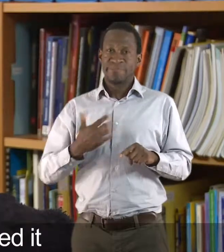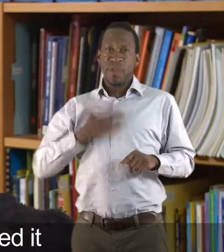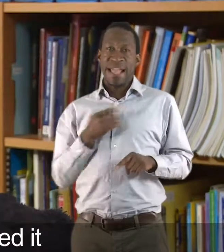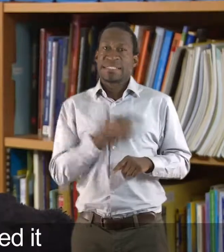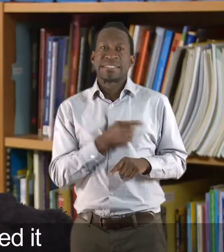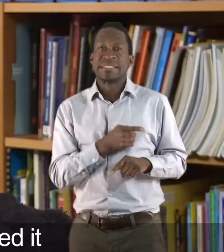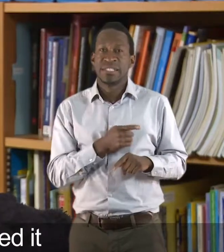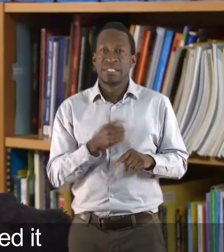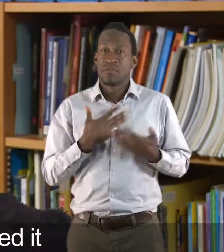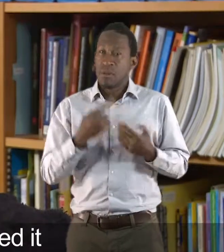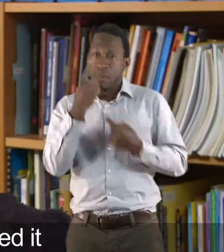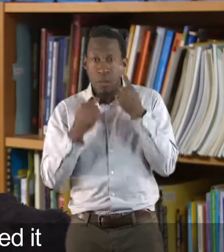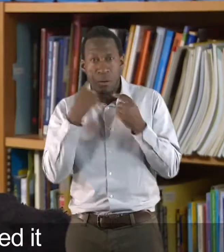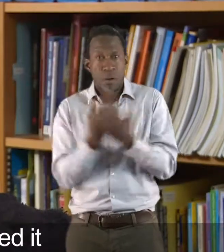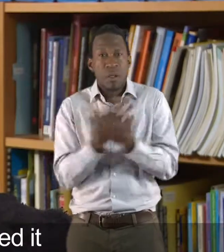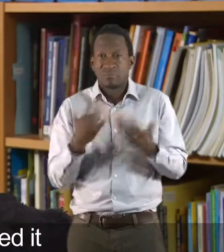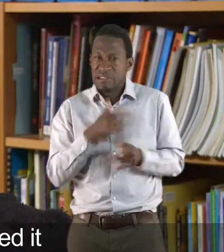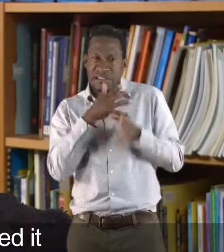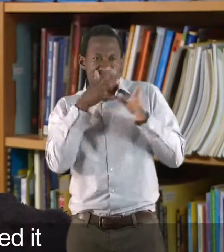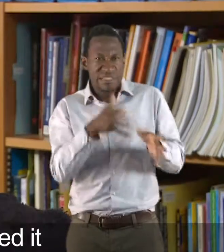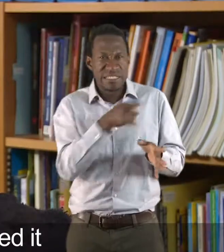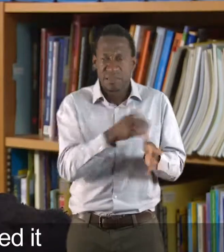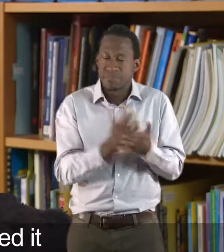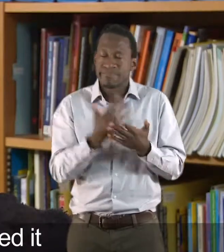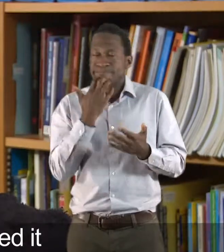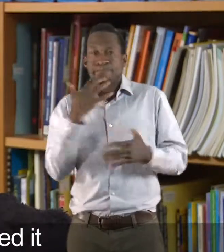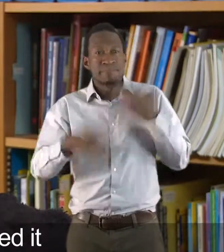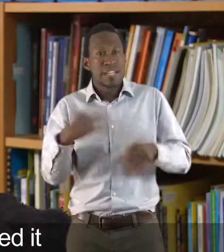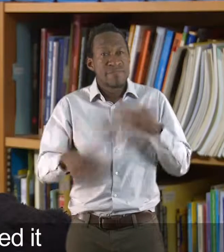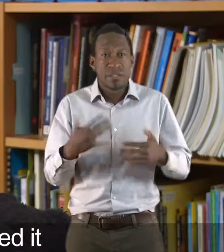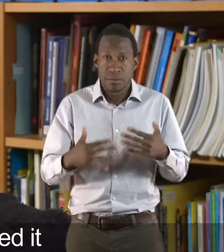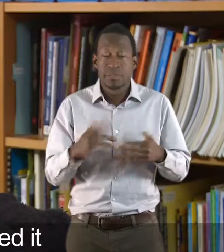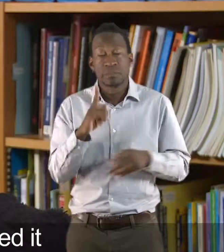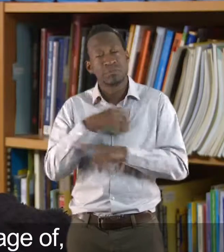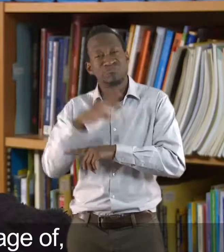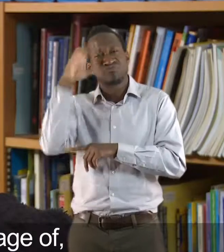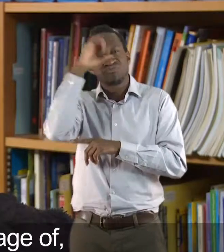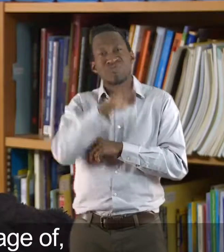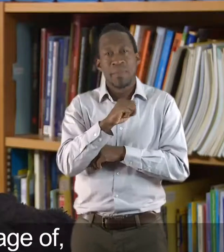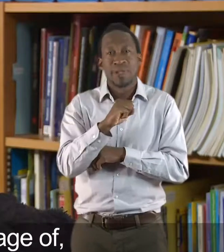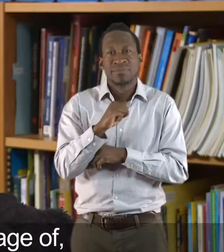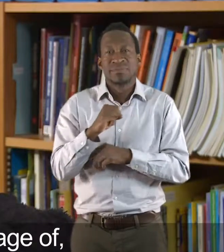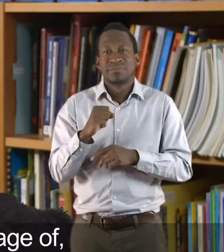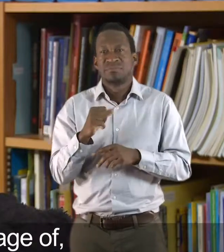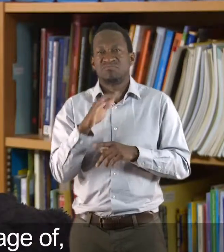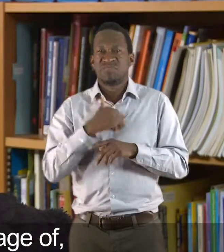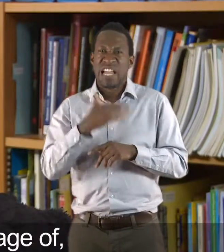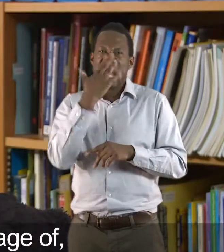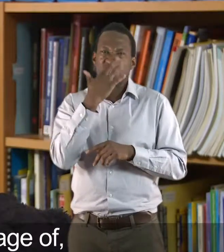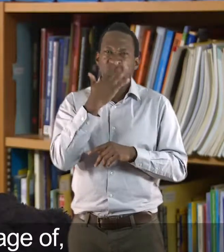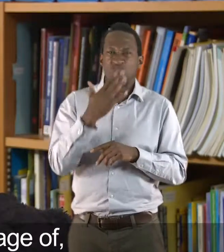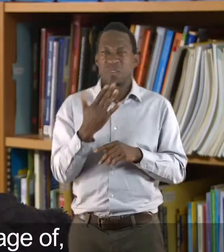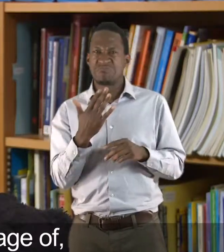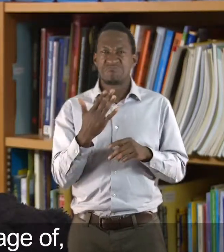And I cried a lot because I hated it. And it was painful as well. But I remember about the age